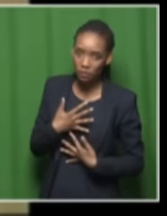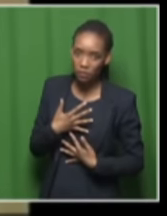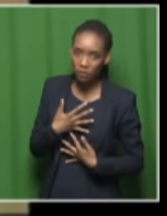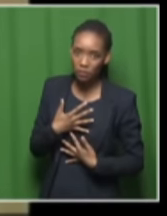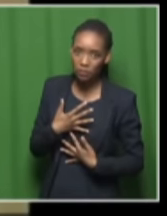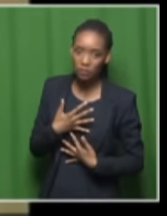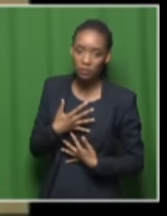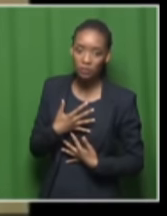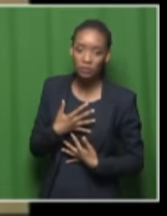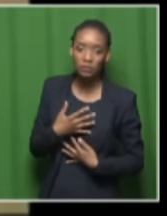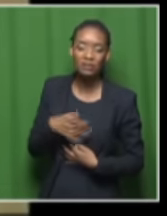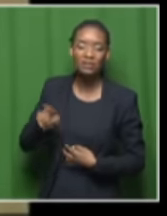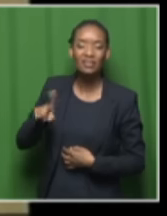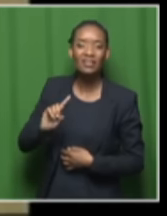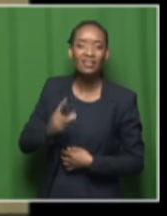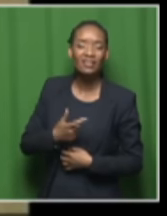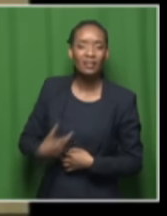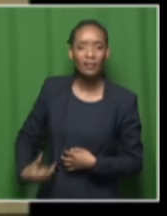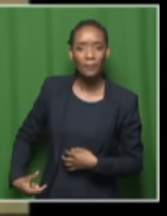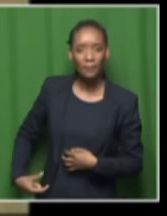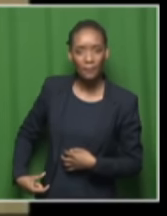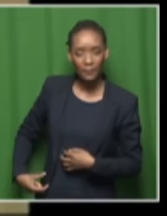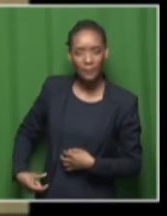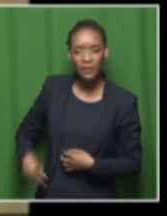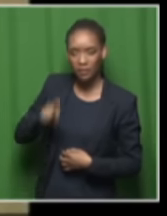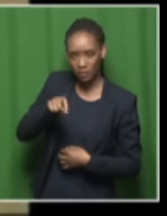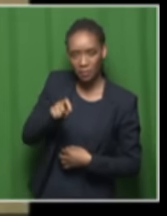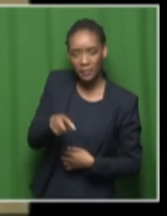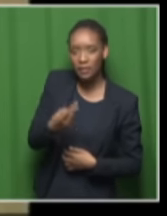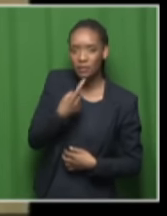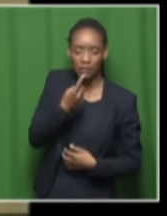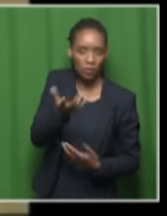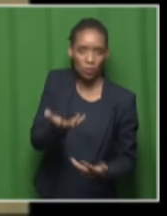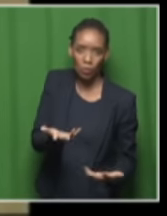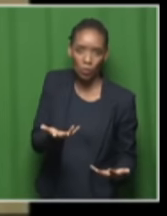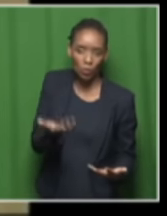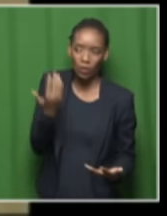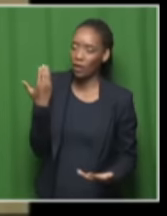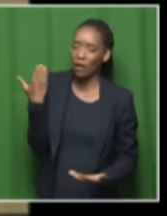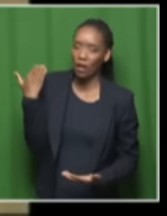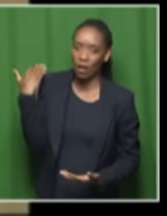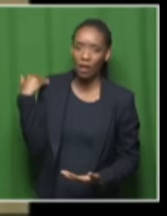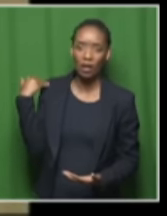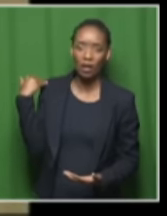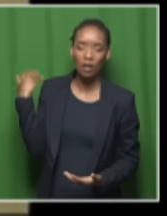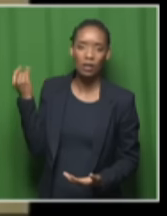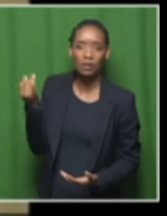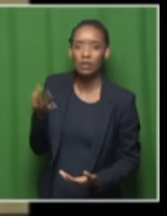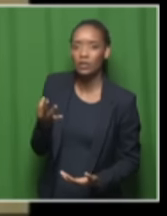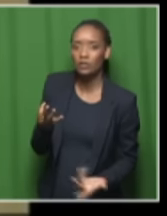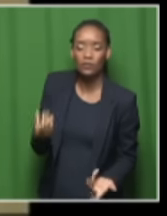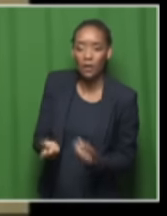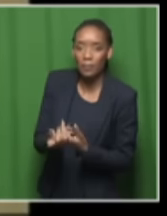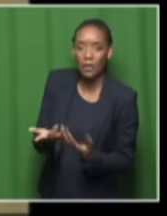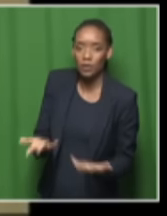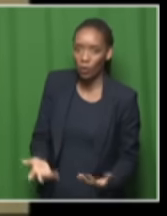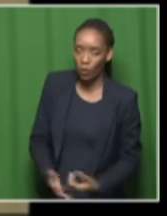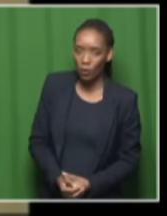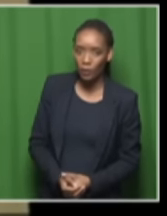in the first place the president should have said so you know long ago if it was if this was actually